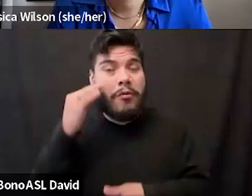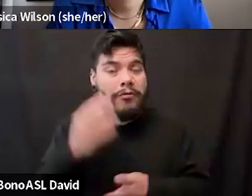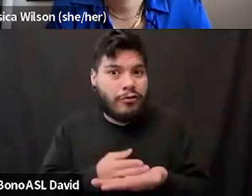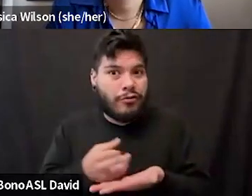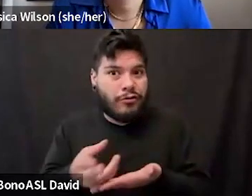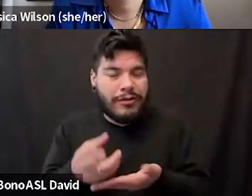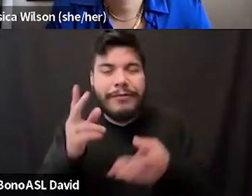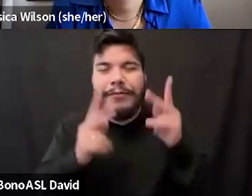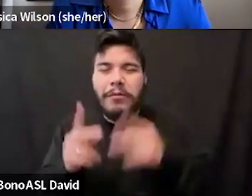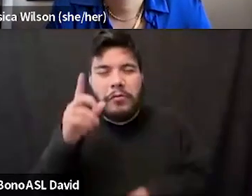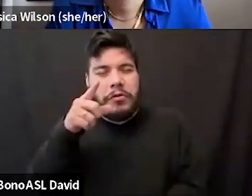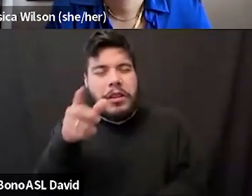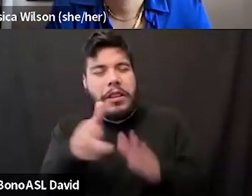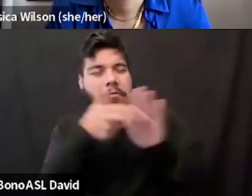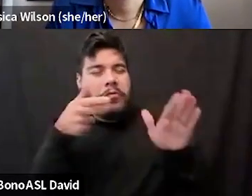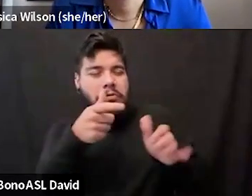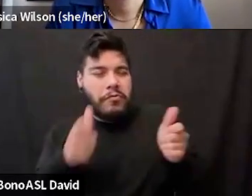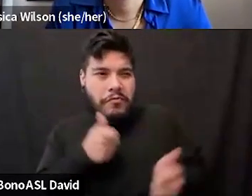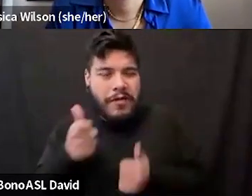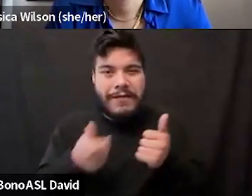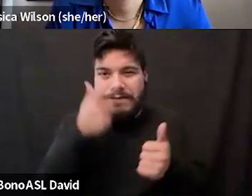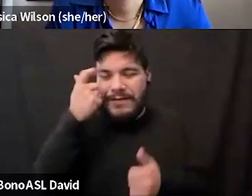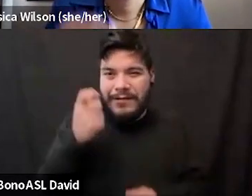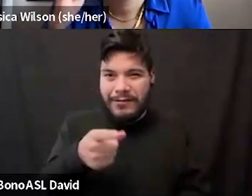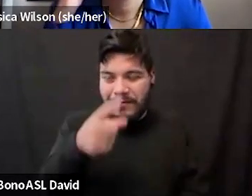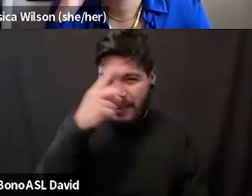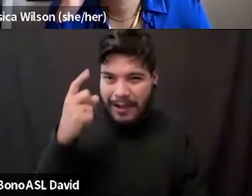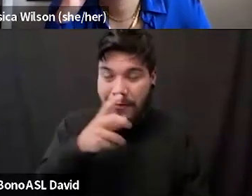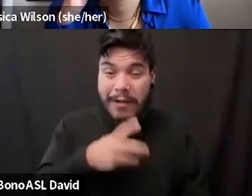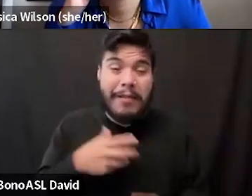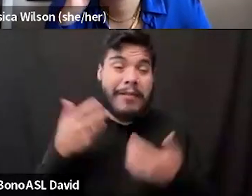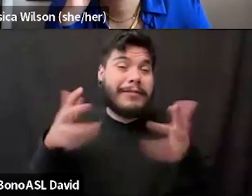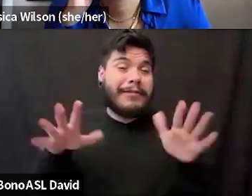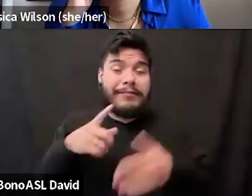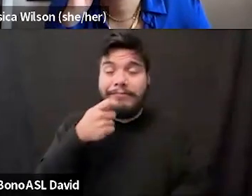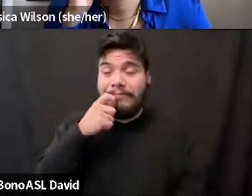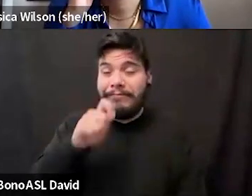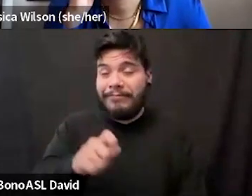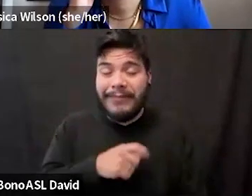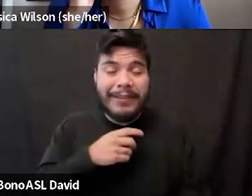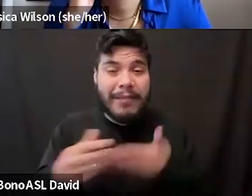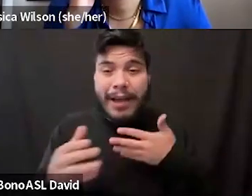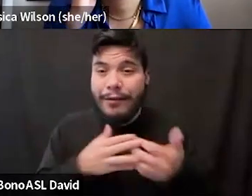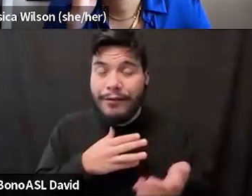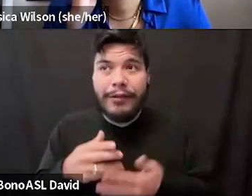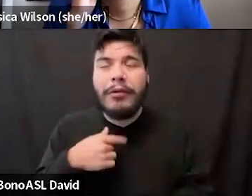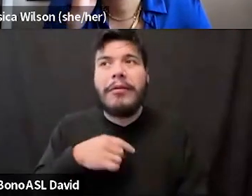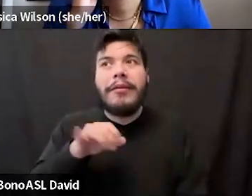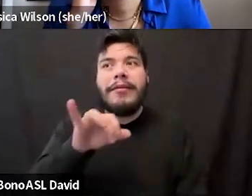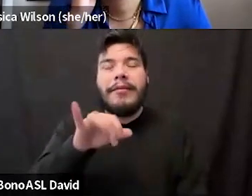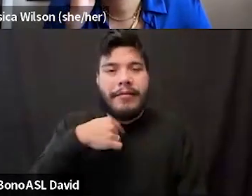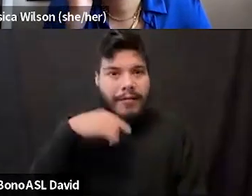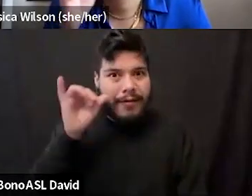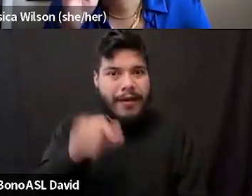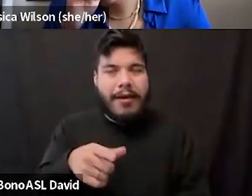see you as aggressive because you are a black woman and that's just it. It just doesn't matter. So when I had that realization for